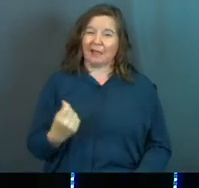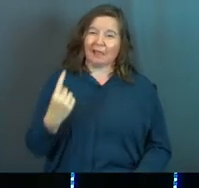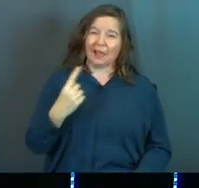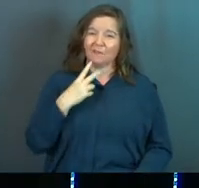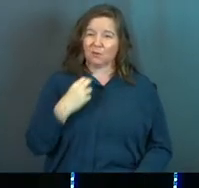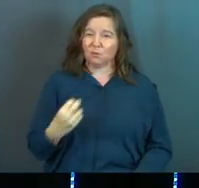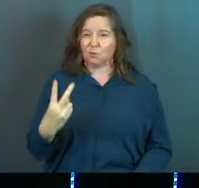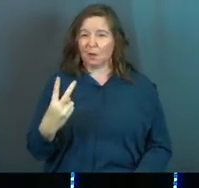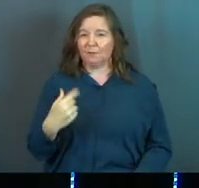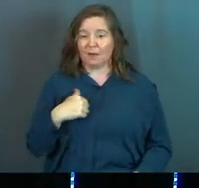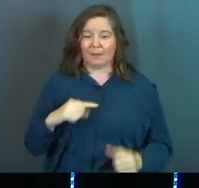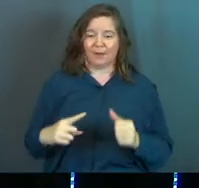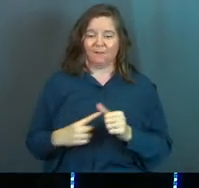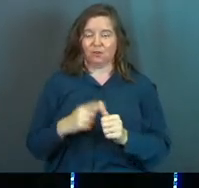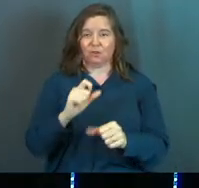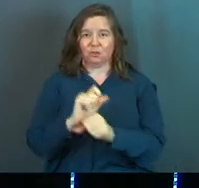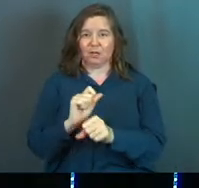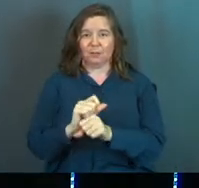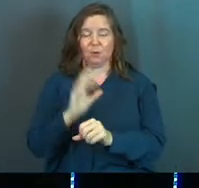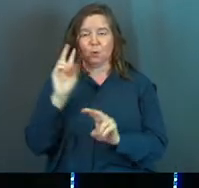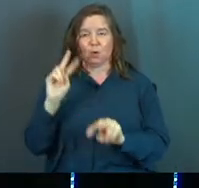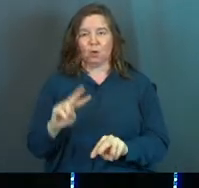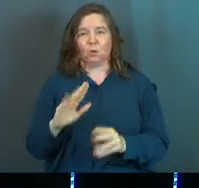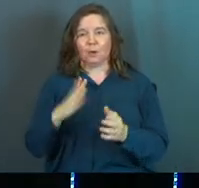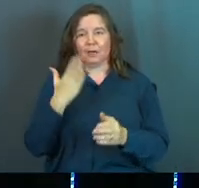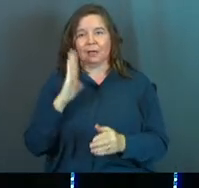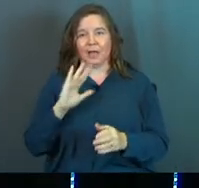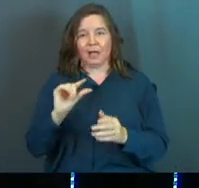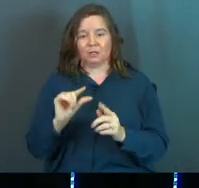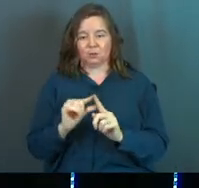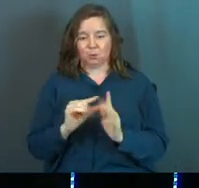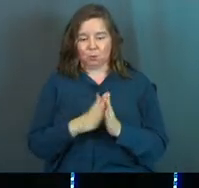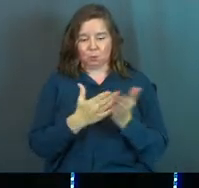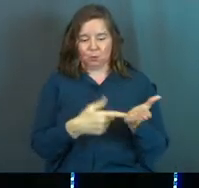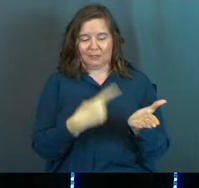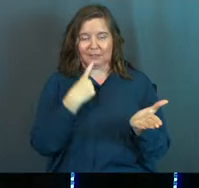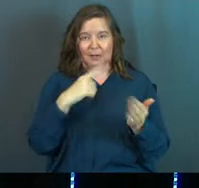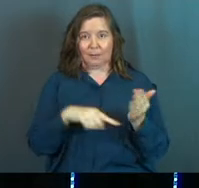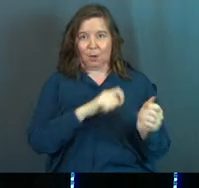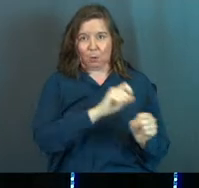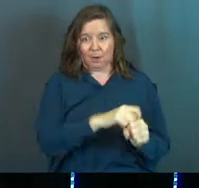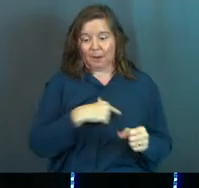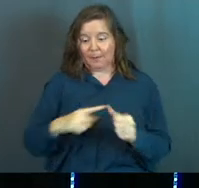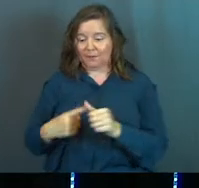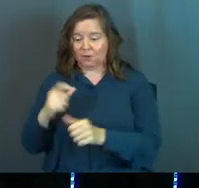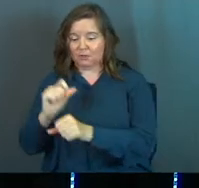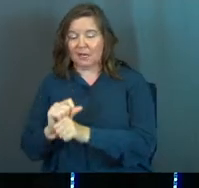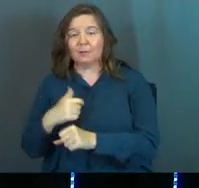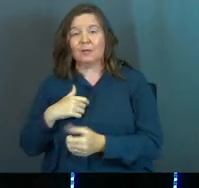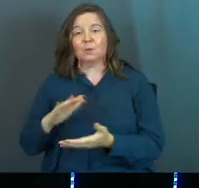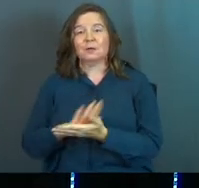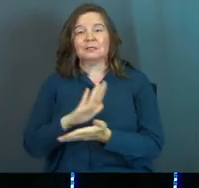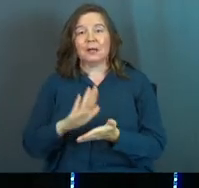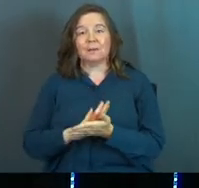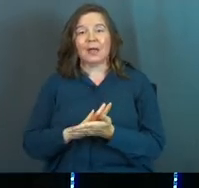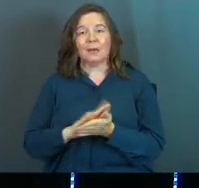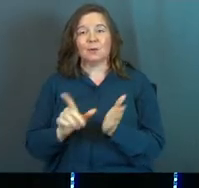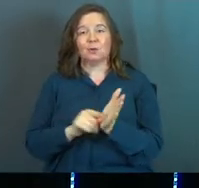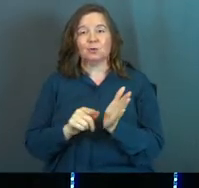or 12, I had my very first job. We're going to look at what God's Word says about work. I had my first job. It was a paper route,